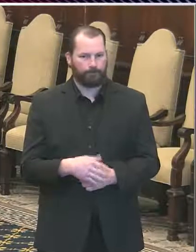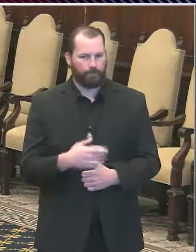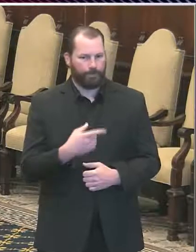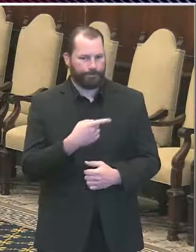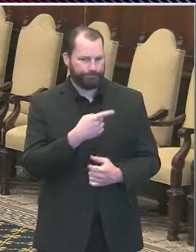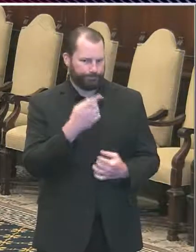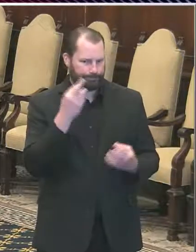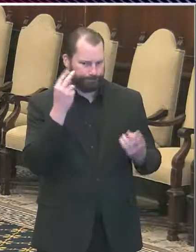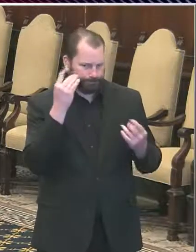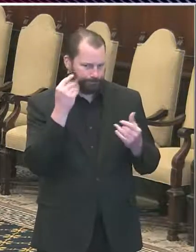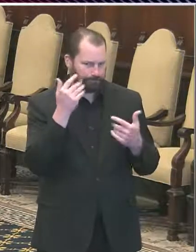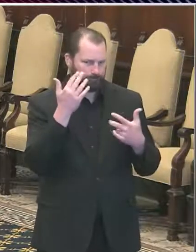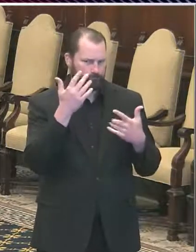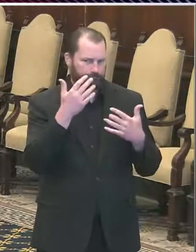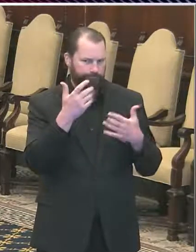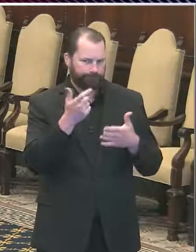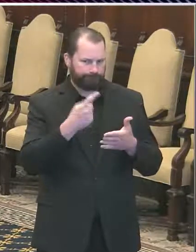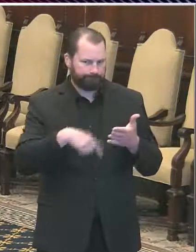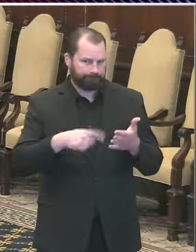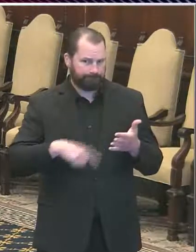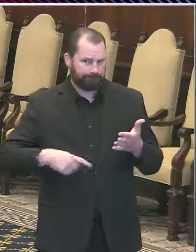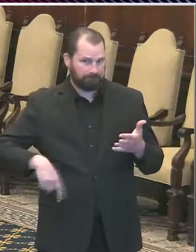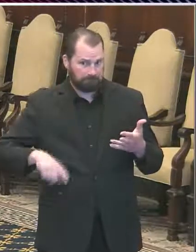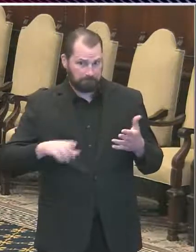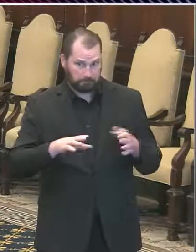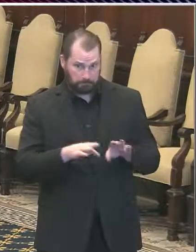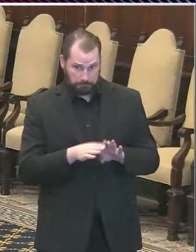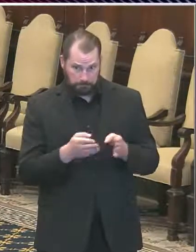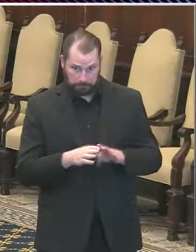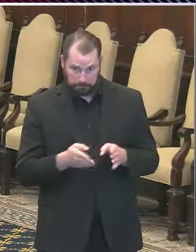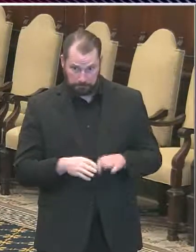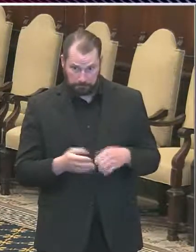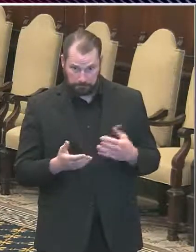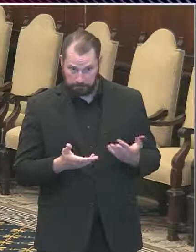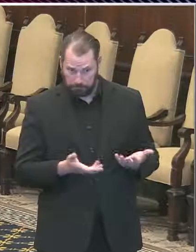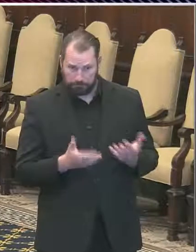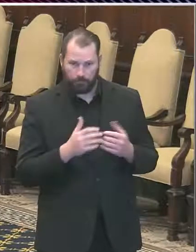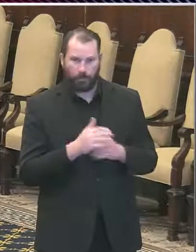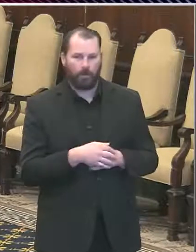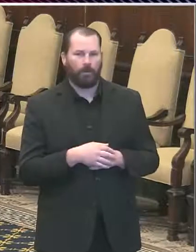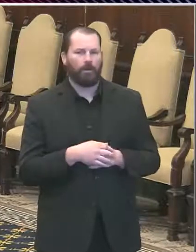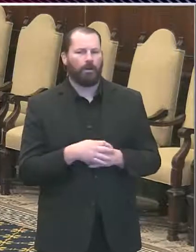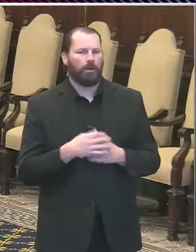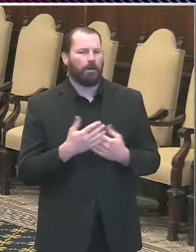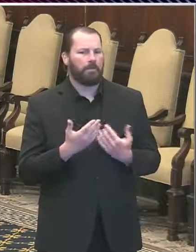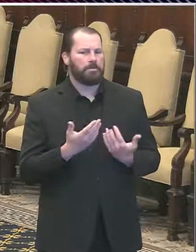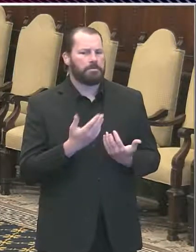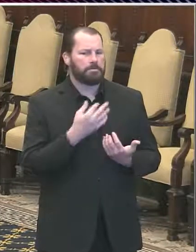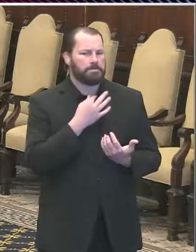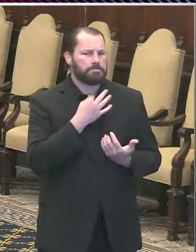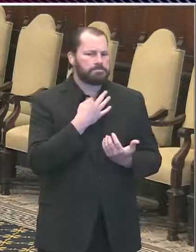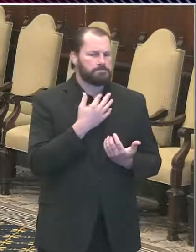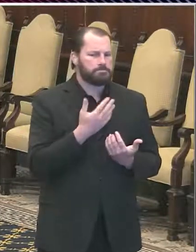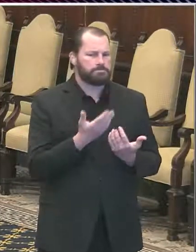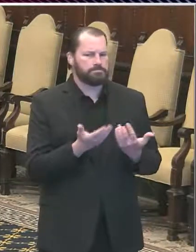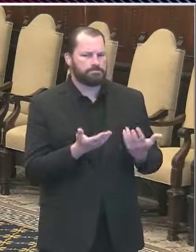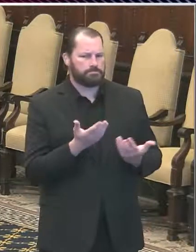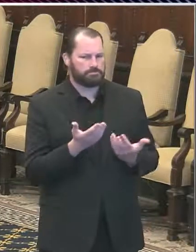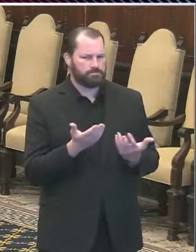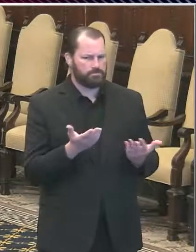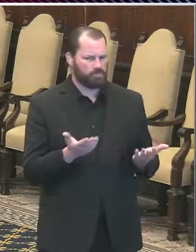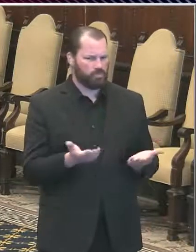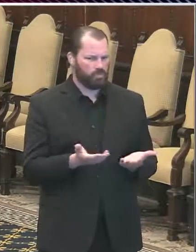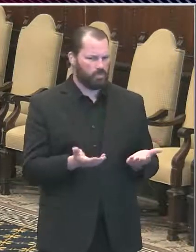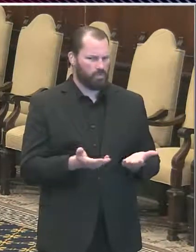you've been discussing, I'm curious, what is the current 14-day average for cases in Philadelphia? And how close is